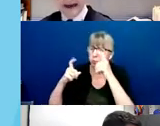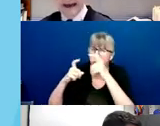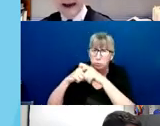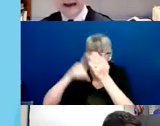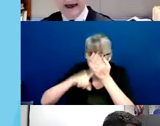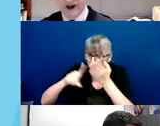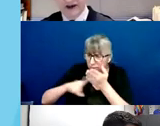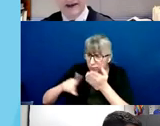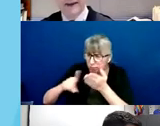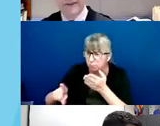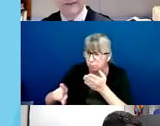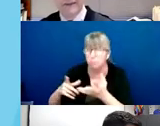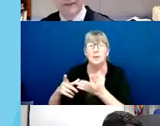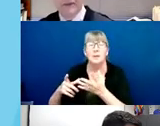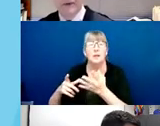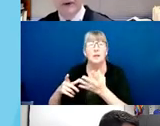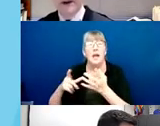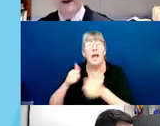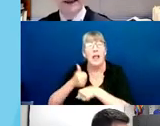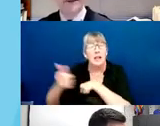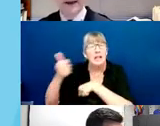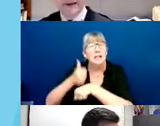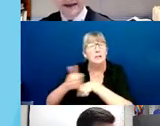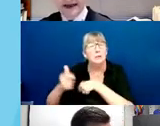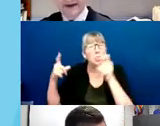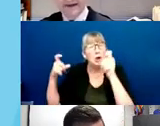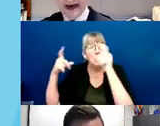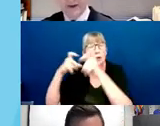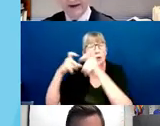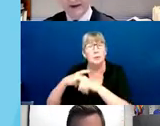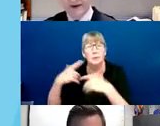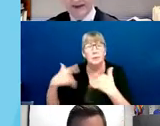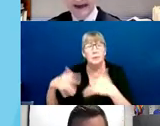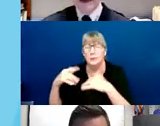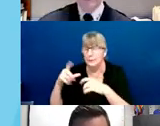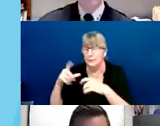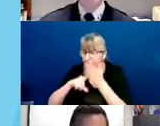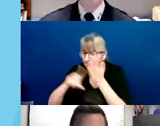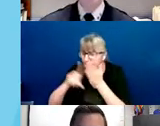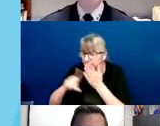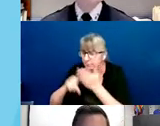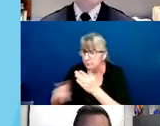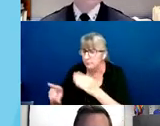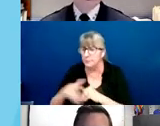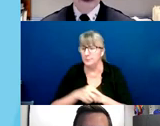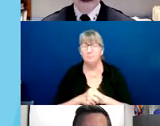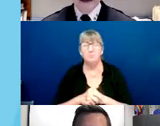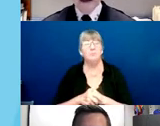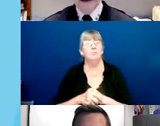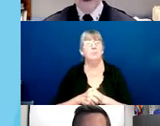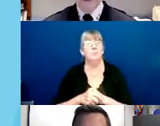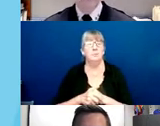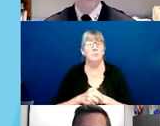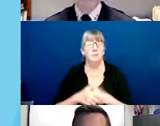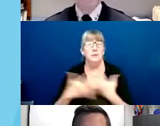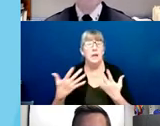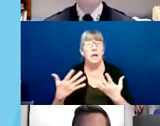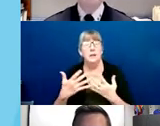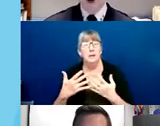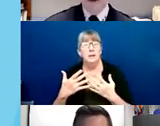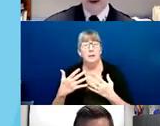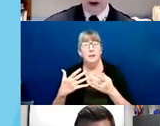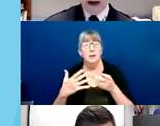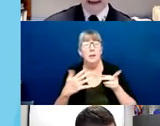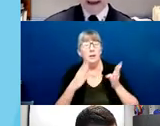complicated allegations. The length of the investigative time also depends on the availability of the complainant and their willingness